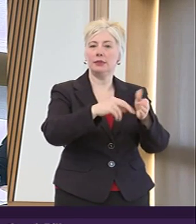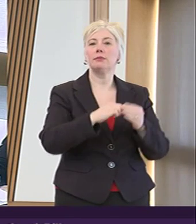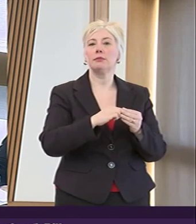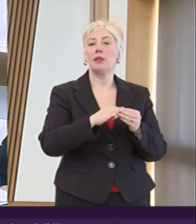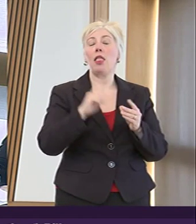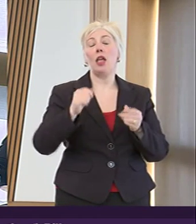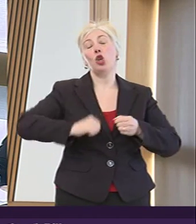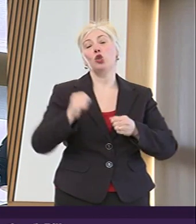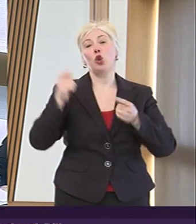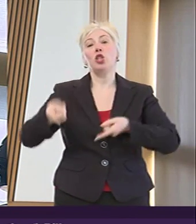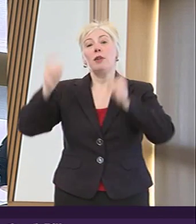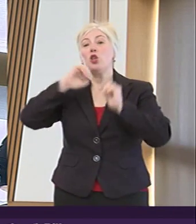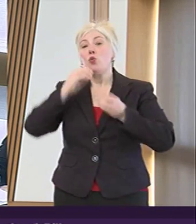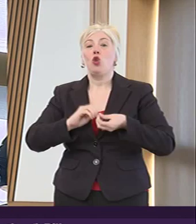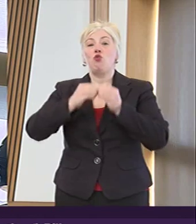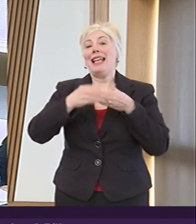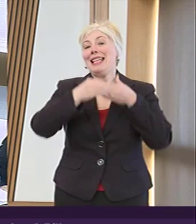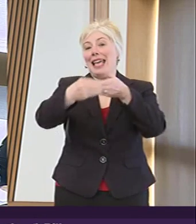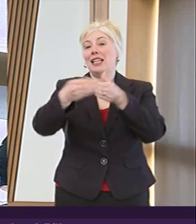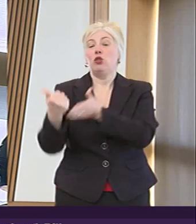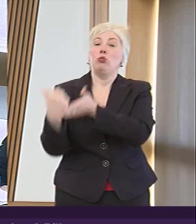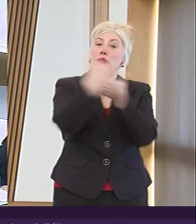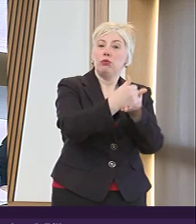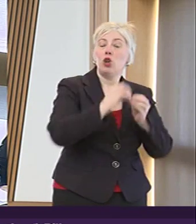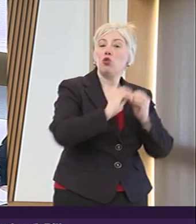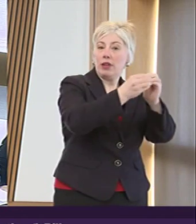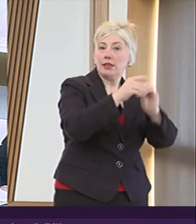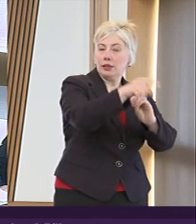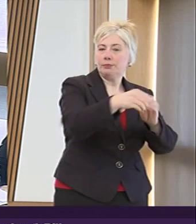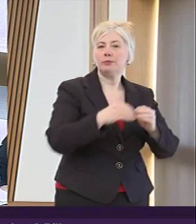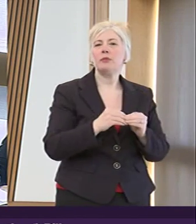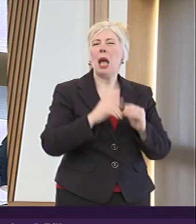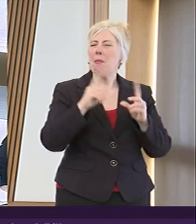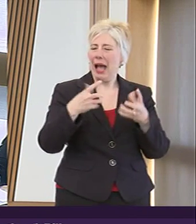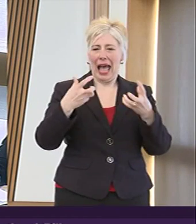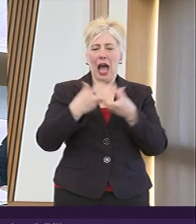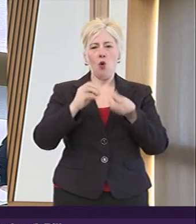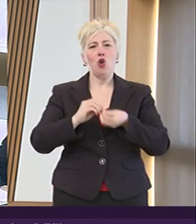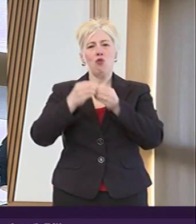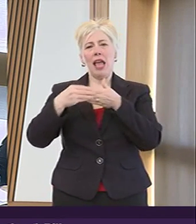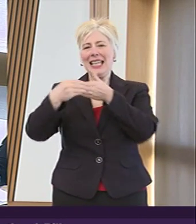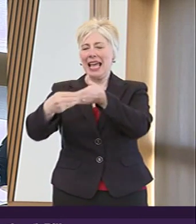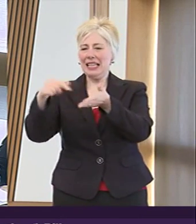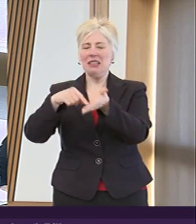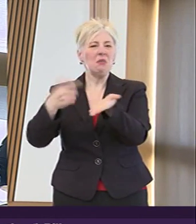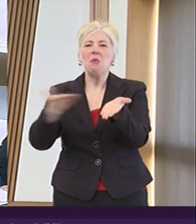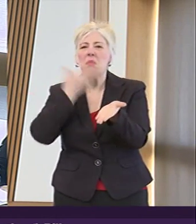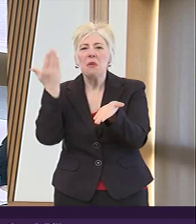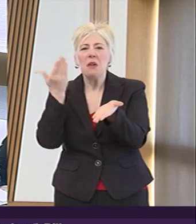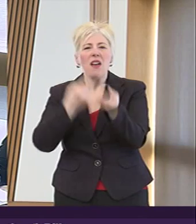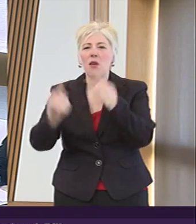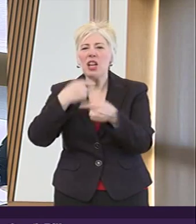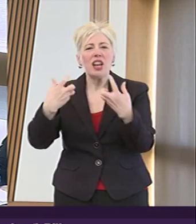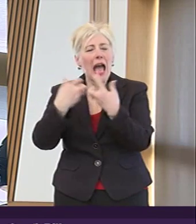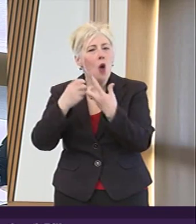by Scottish ministers the power to issue guidance is not explained in the delegated powers memorandum and it